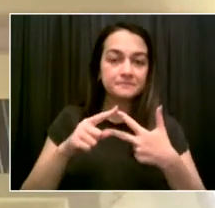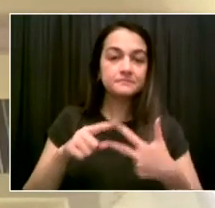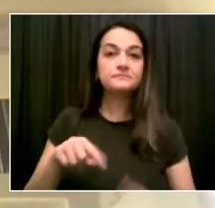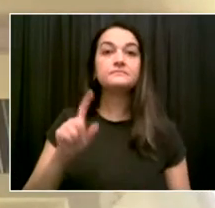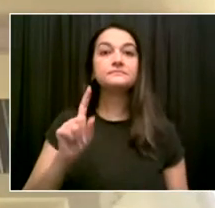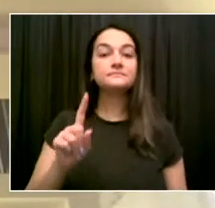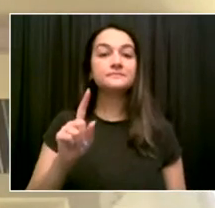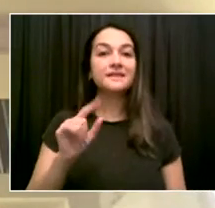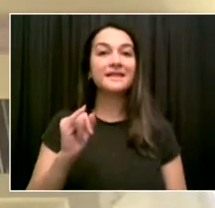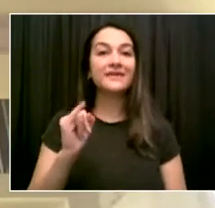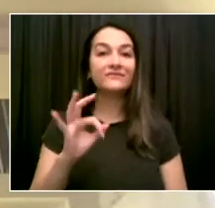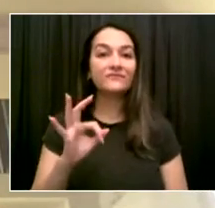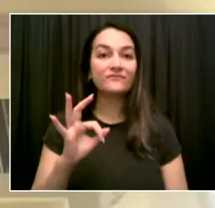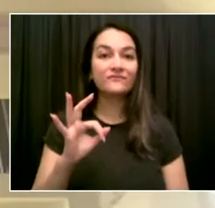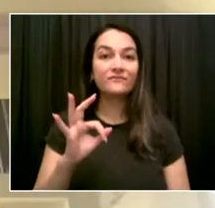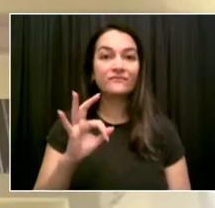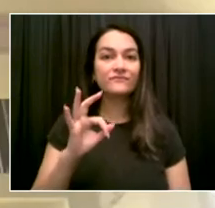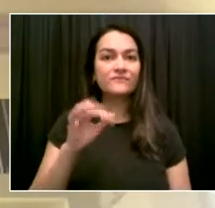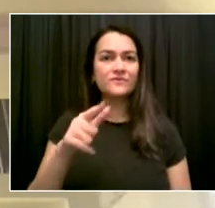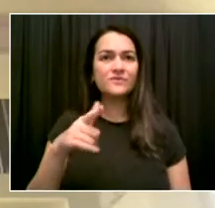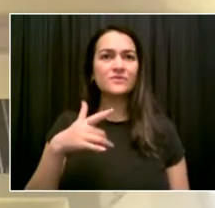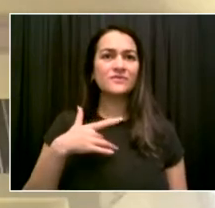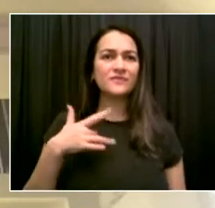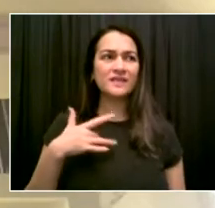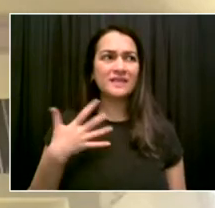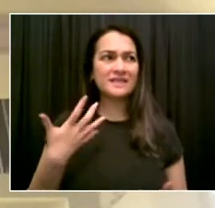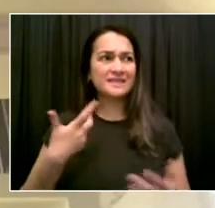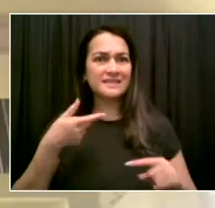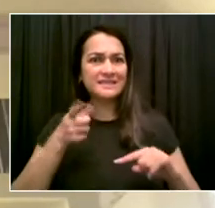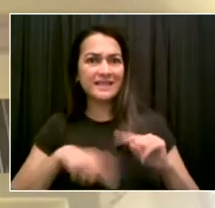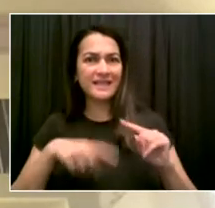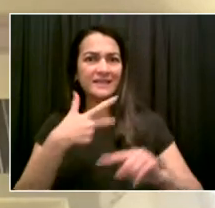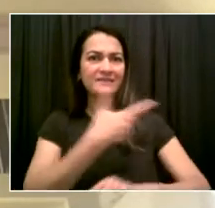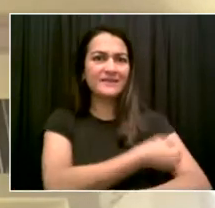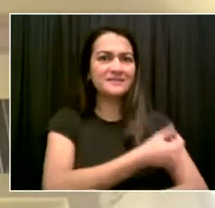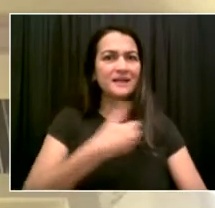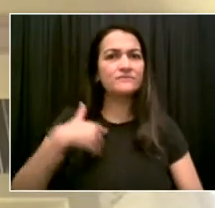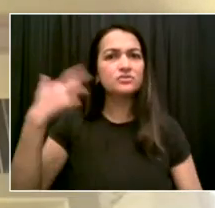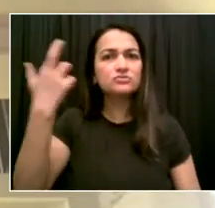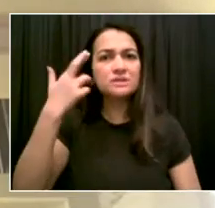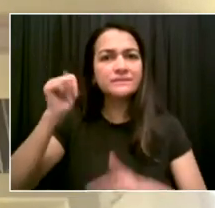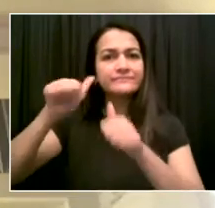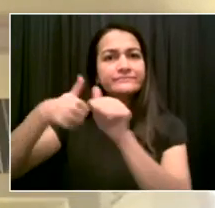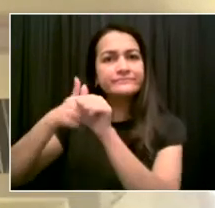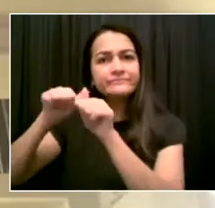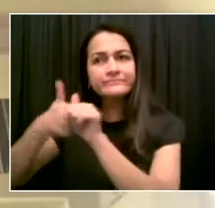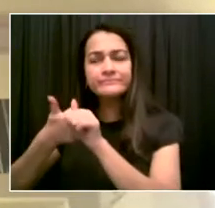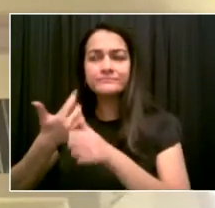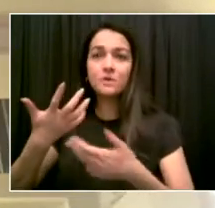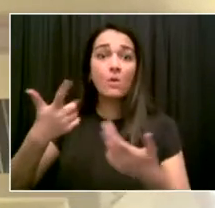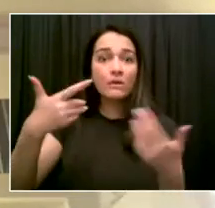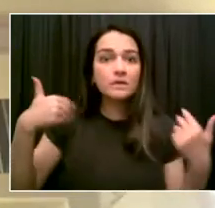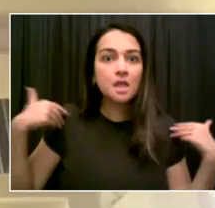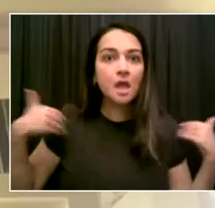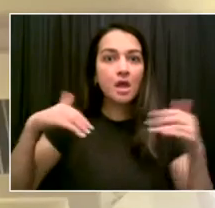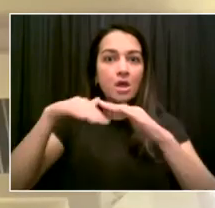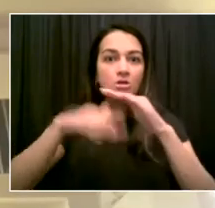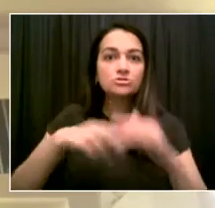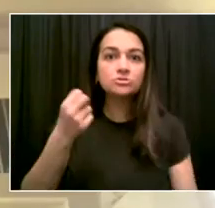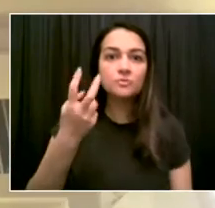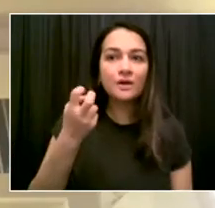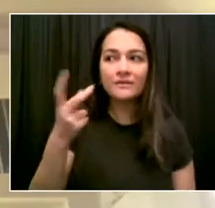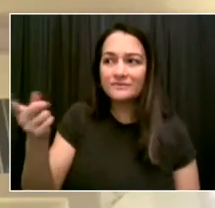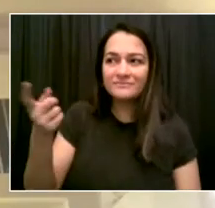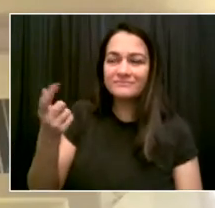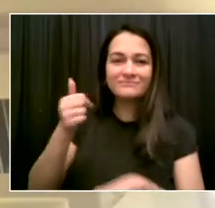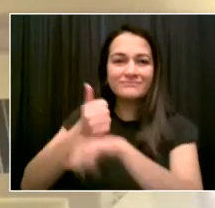And it is putting those people and their needs higher than people who have choices that are not taking them that's so essential.